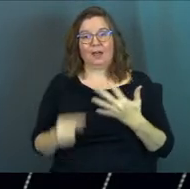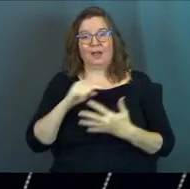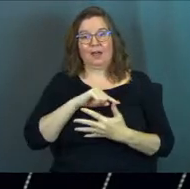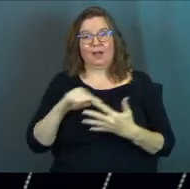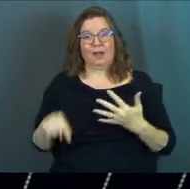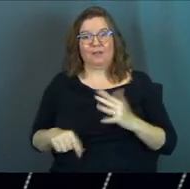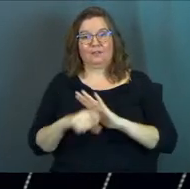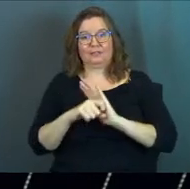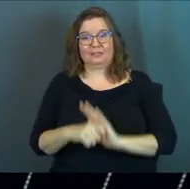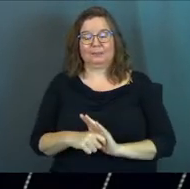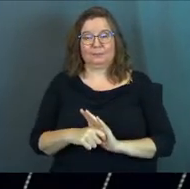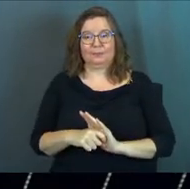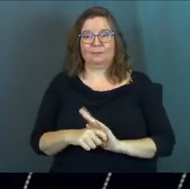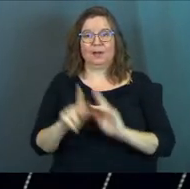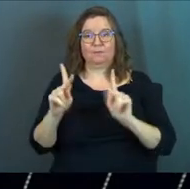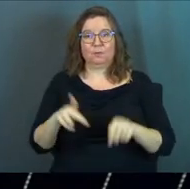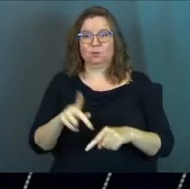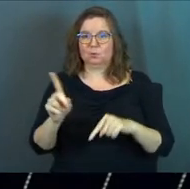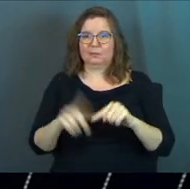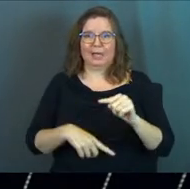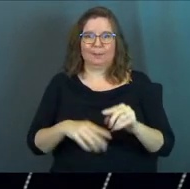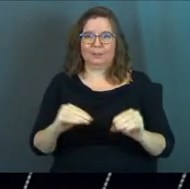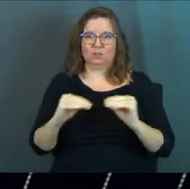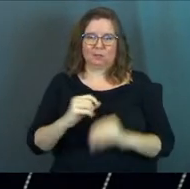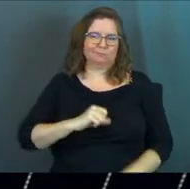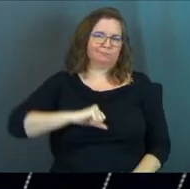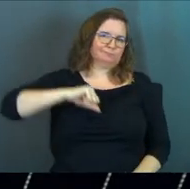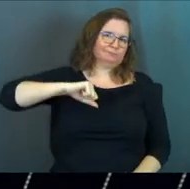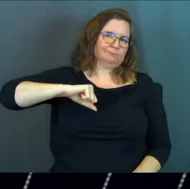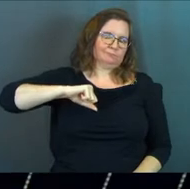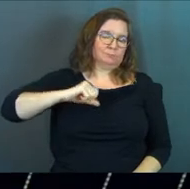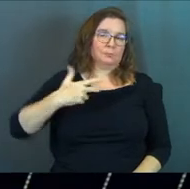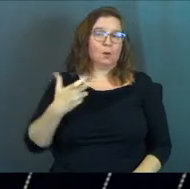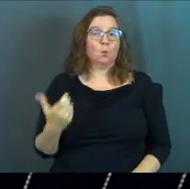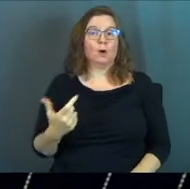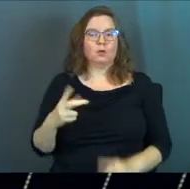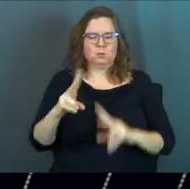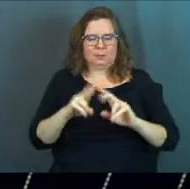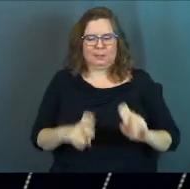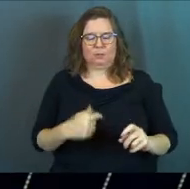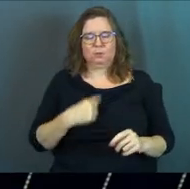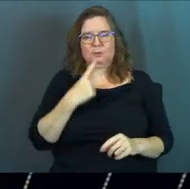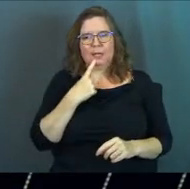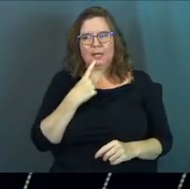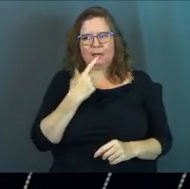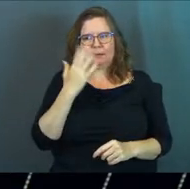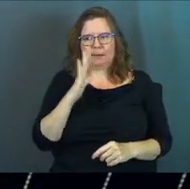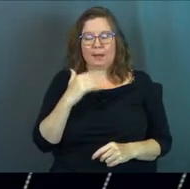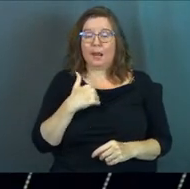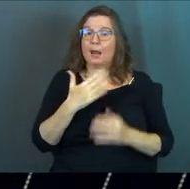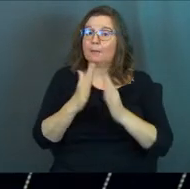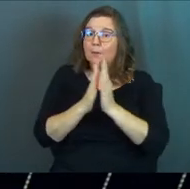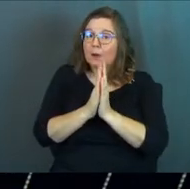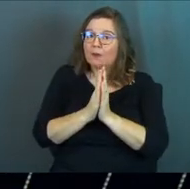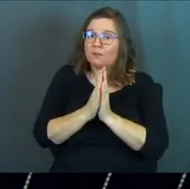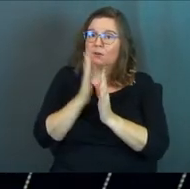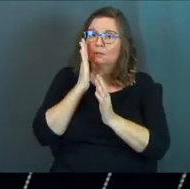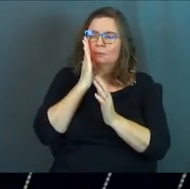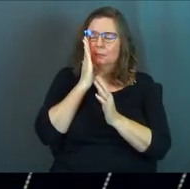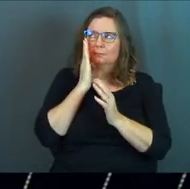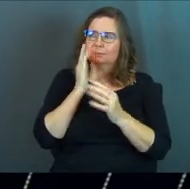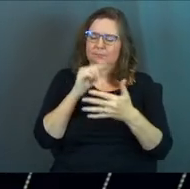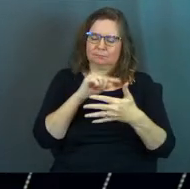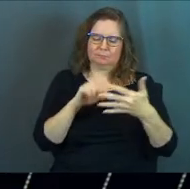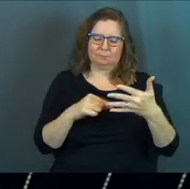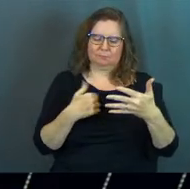symptoms of an unteachable spirit and I want you to like dig into this and say, God, and be prayerful in your seats